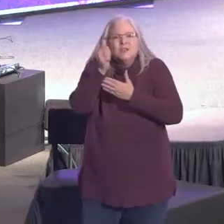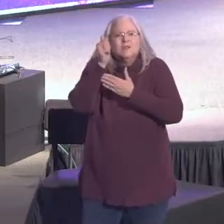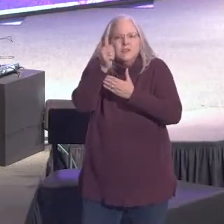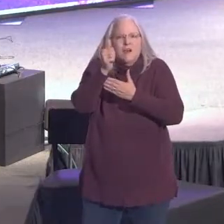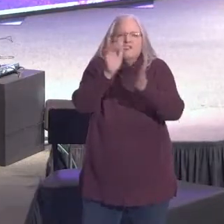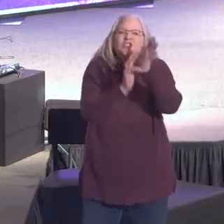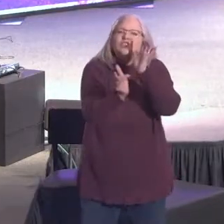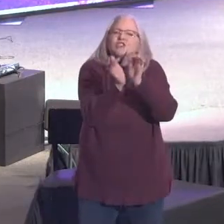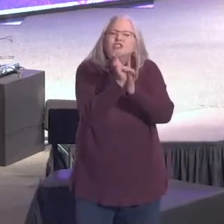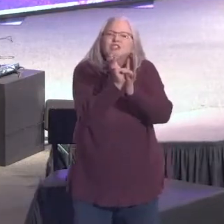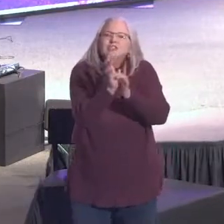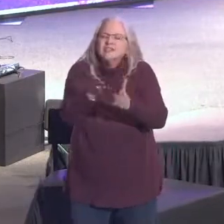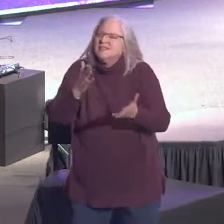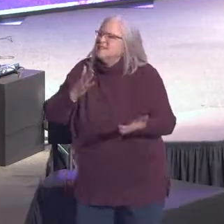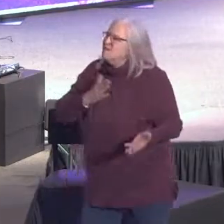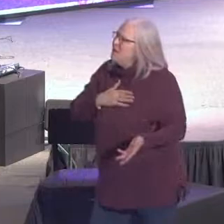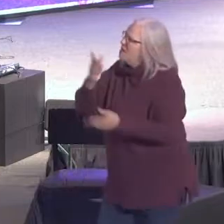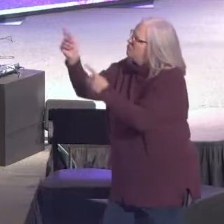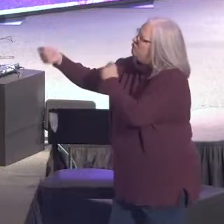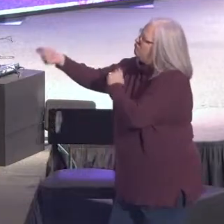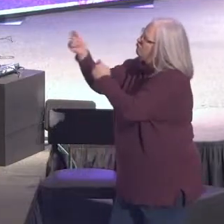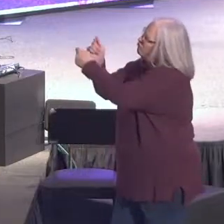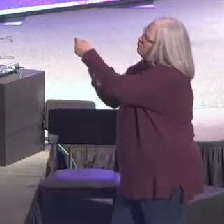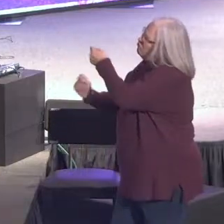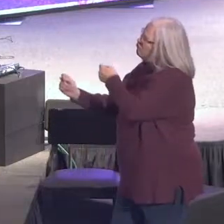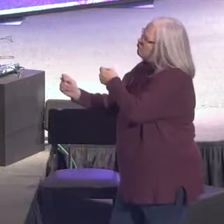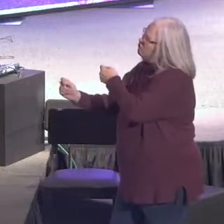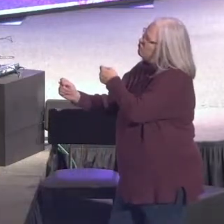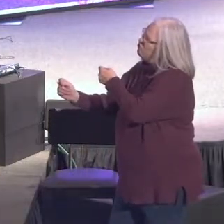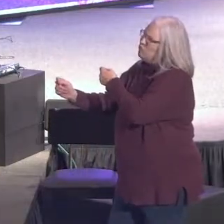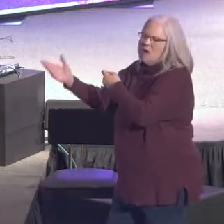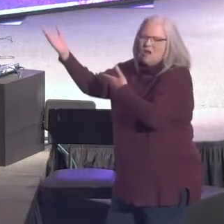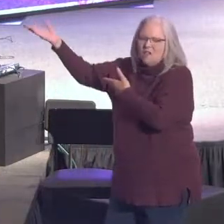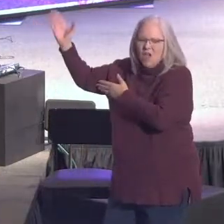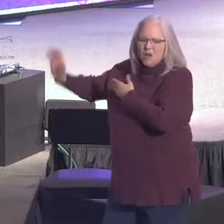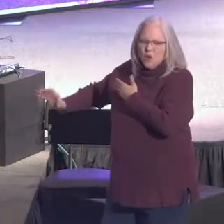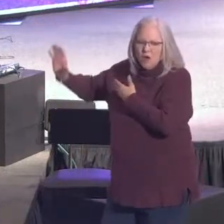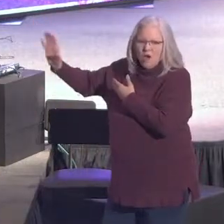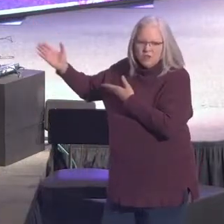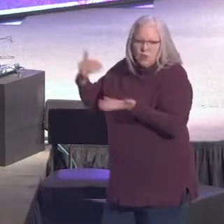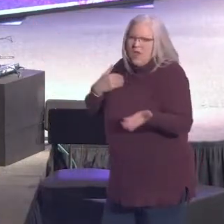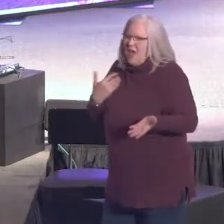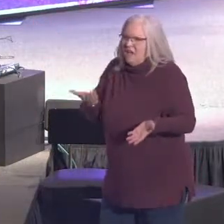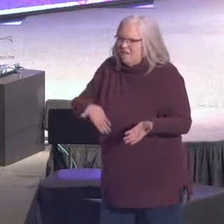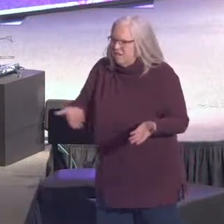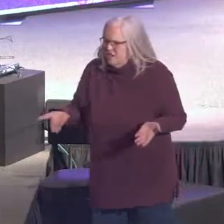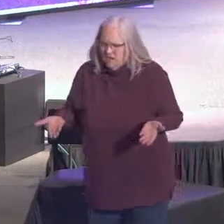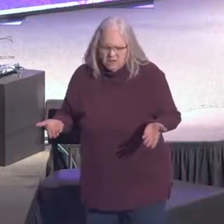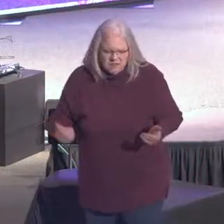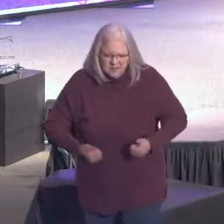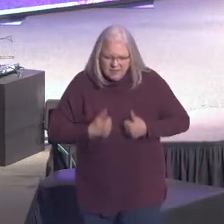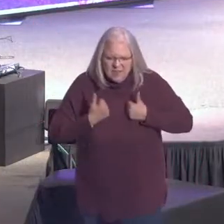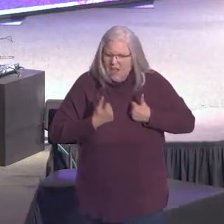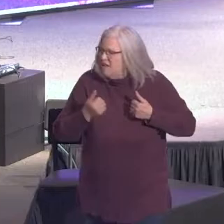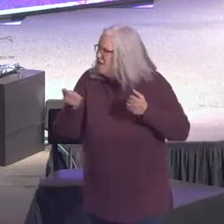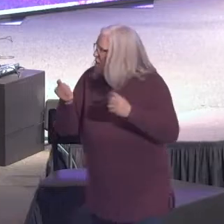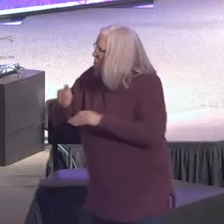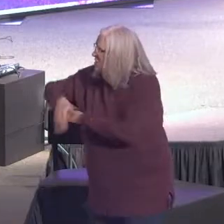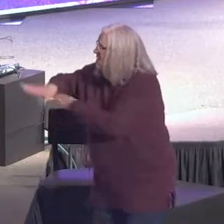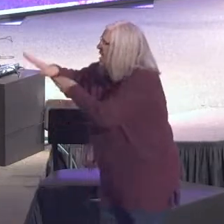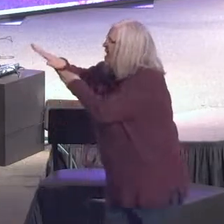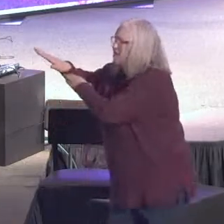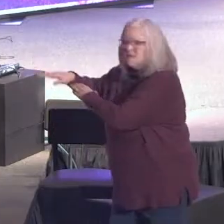Jesus in my place on that cross. You know, we all have things in our life that would send us to the cross.